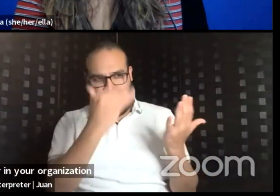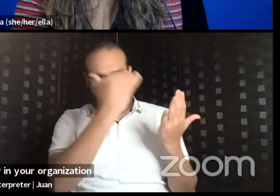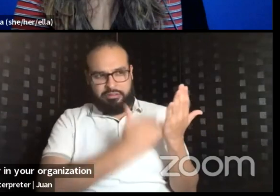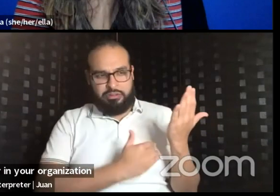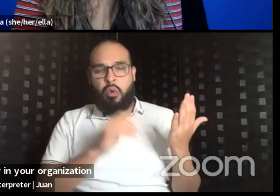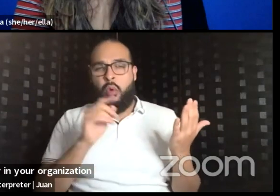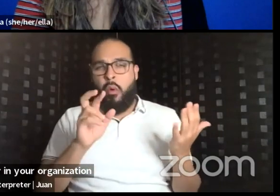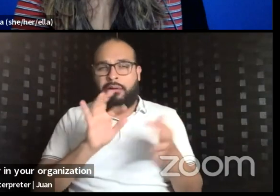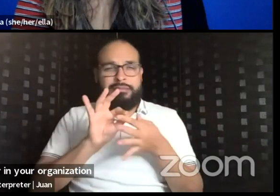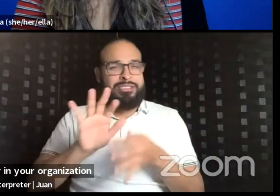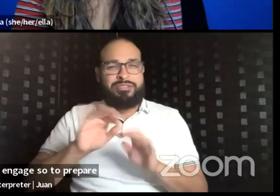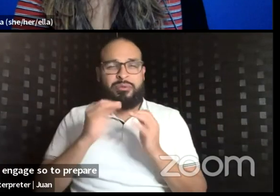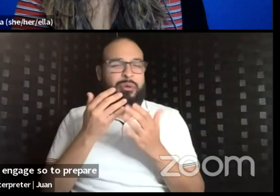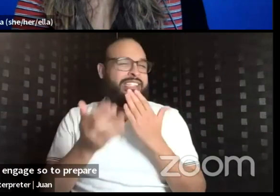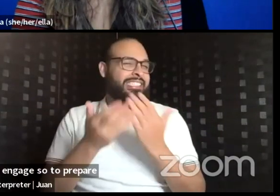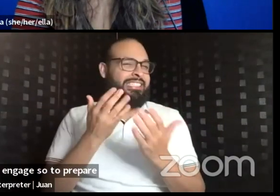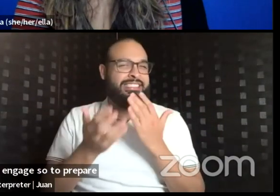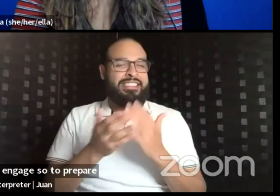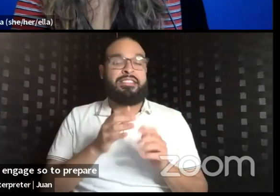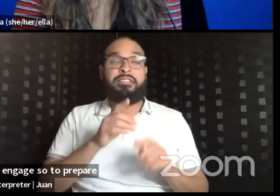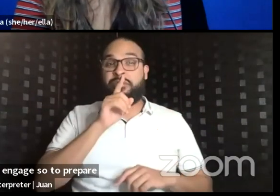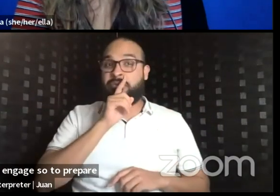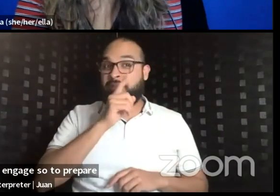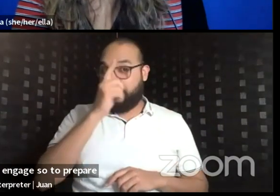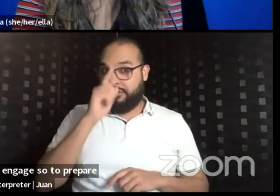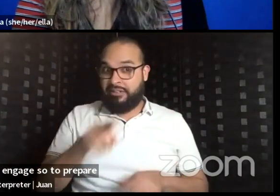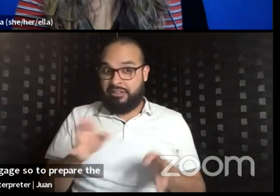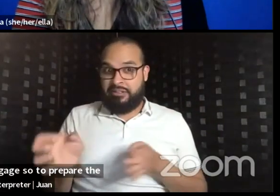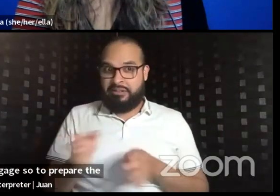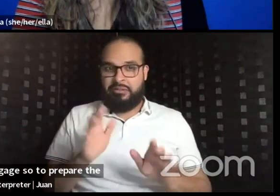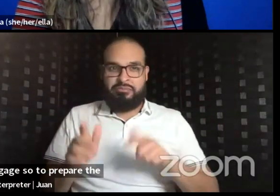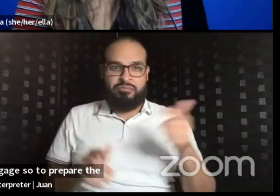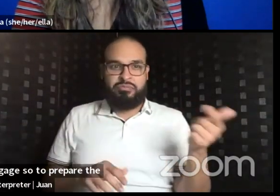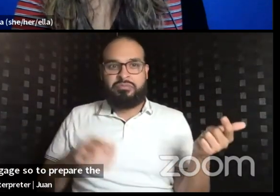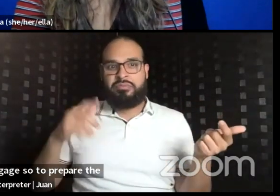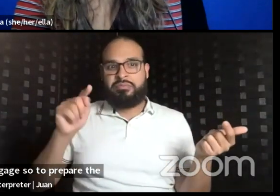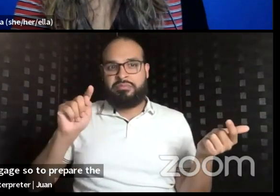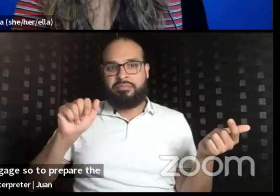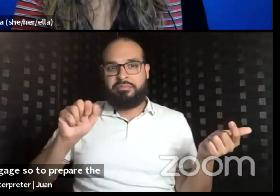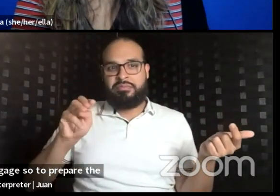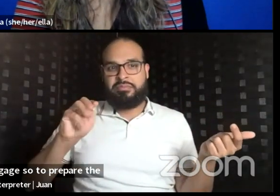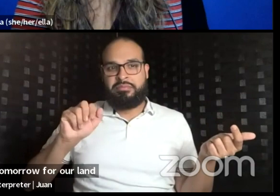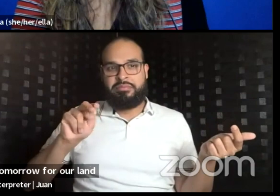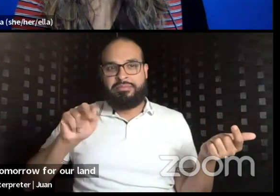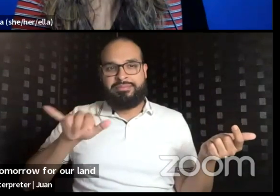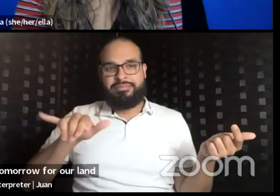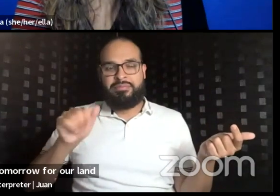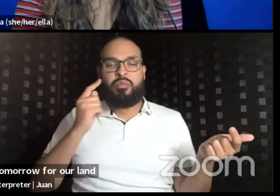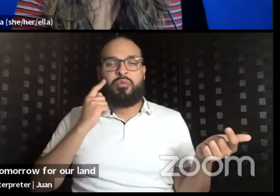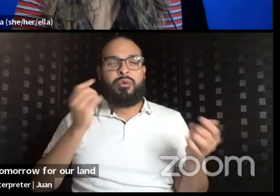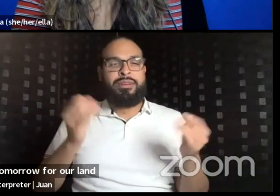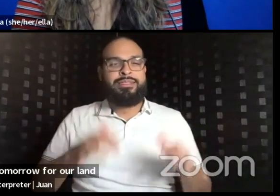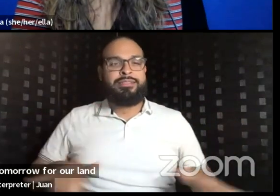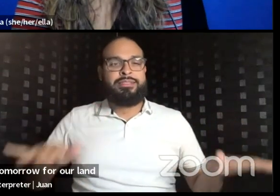So to prepare the space, I would love to pass it to Tamania for our land acknowledgements and welcome.